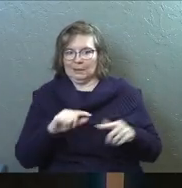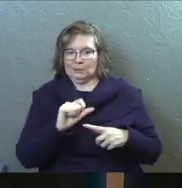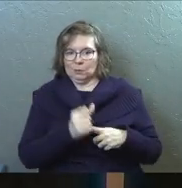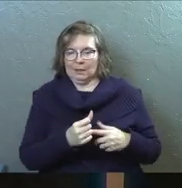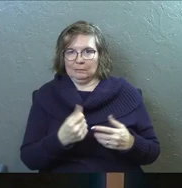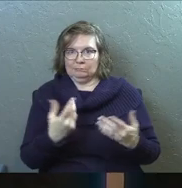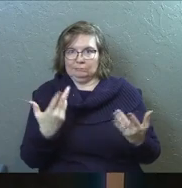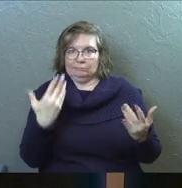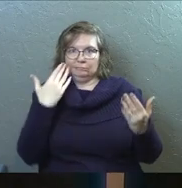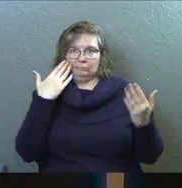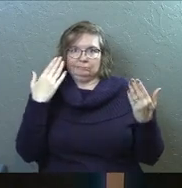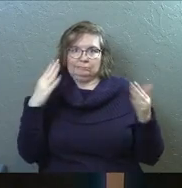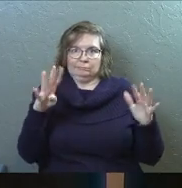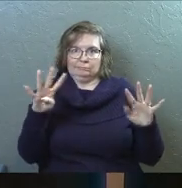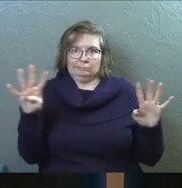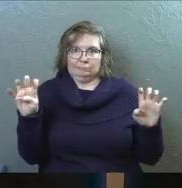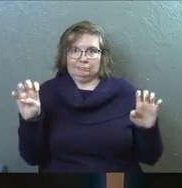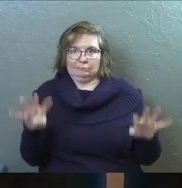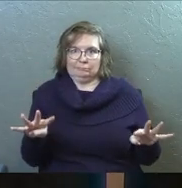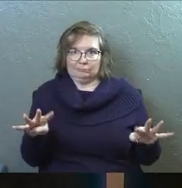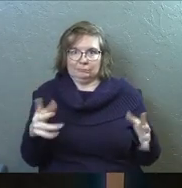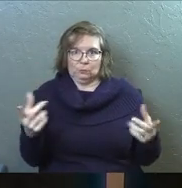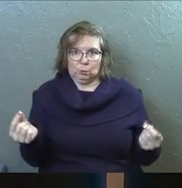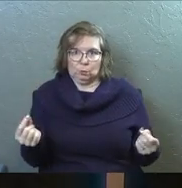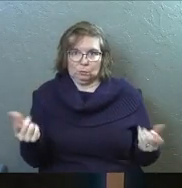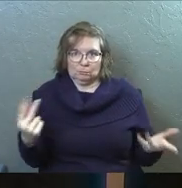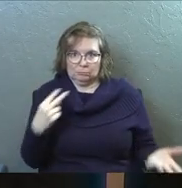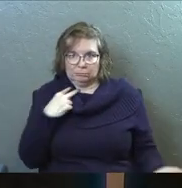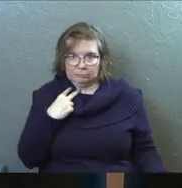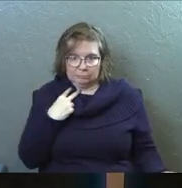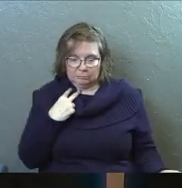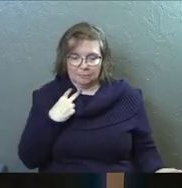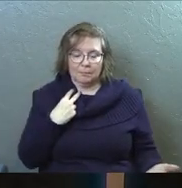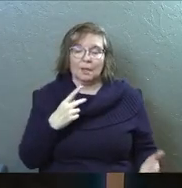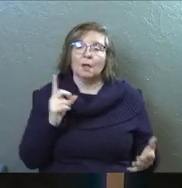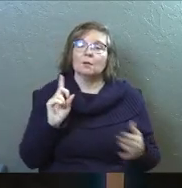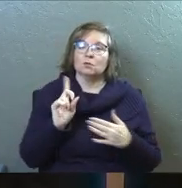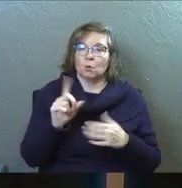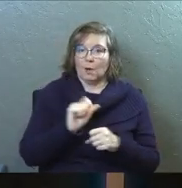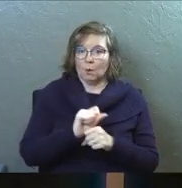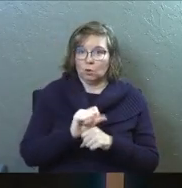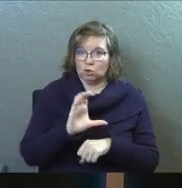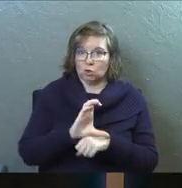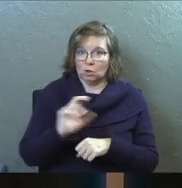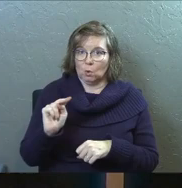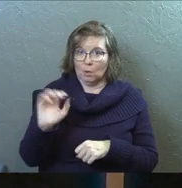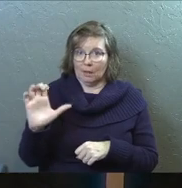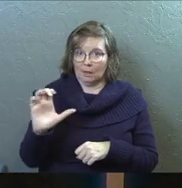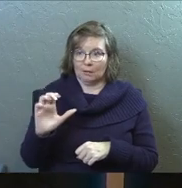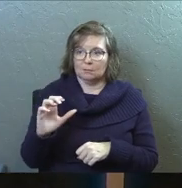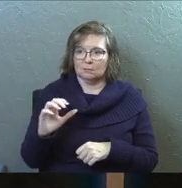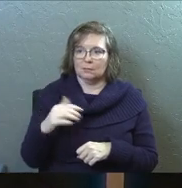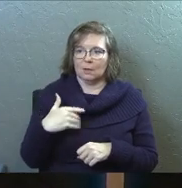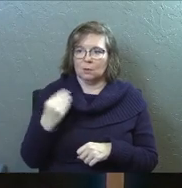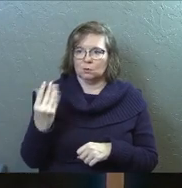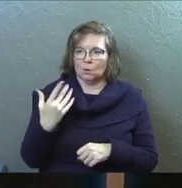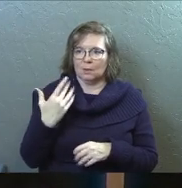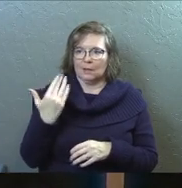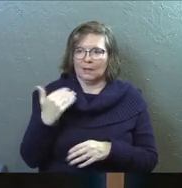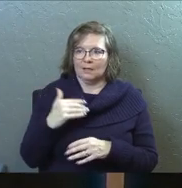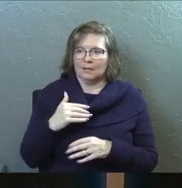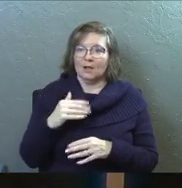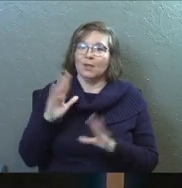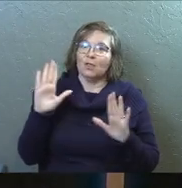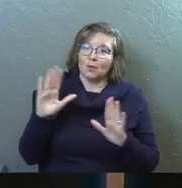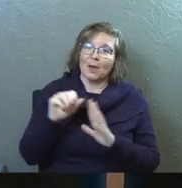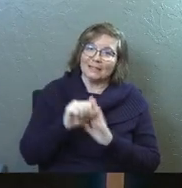situation? I have no clue what to do. And there was a moment. So I worked at a church in North Carolina where I was, told in the last service, the